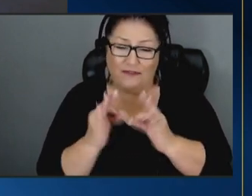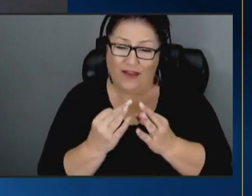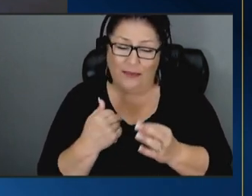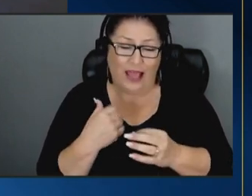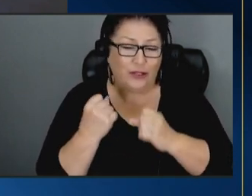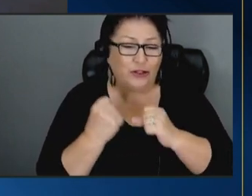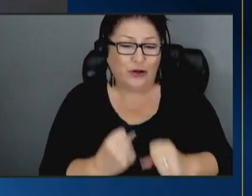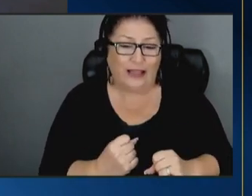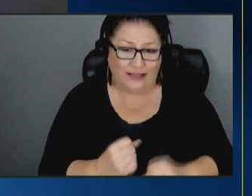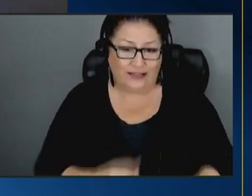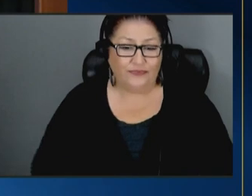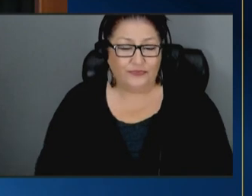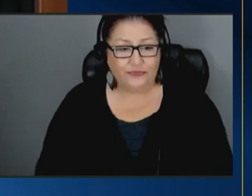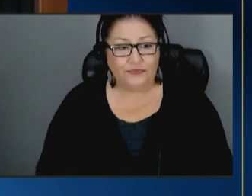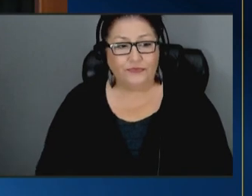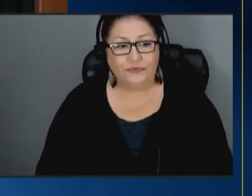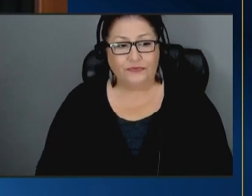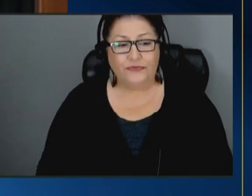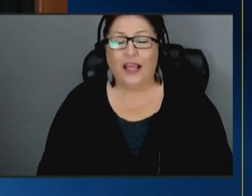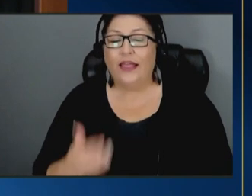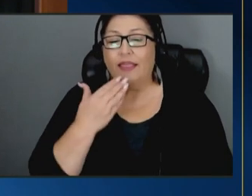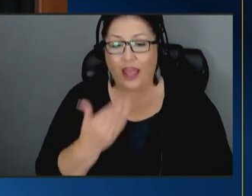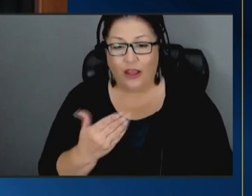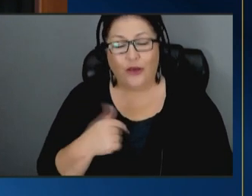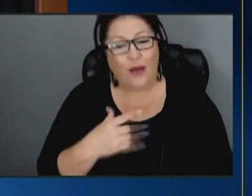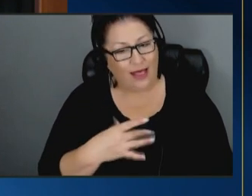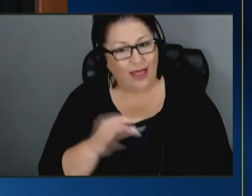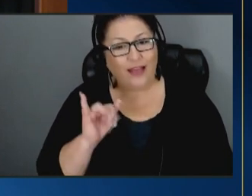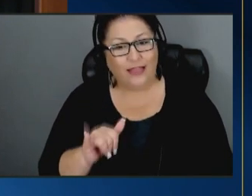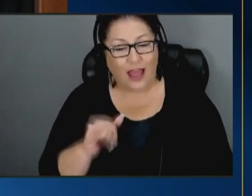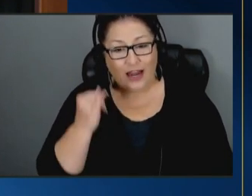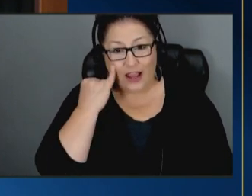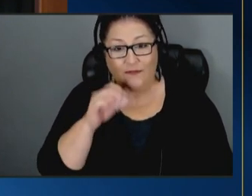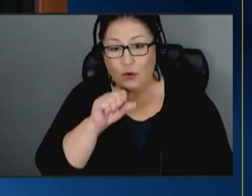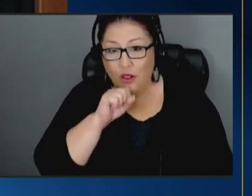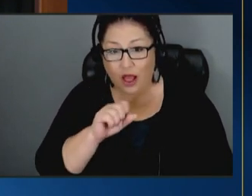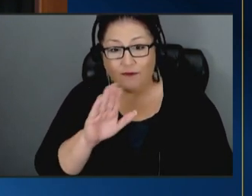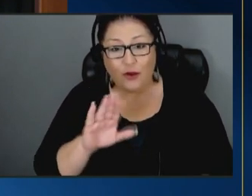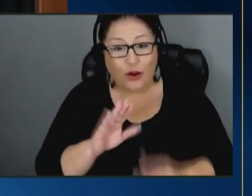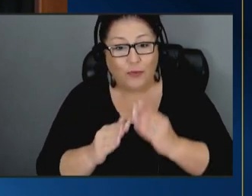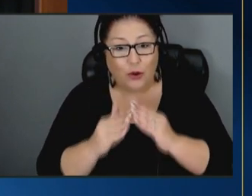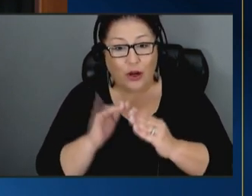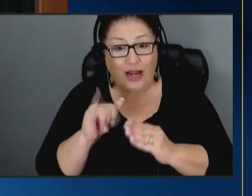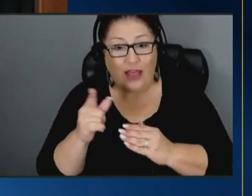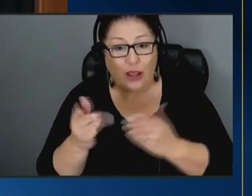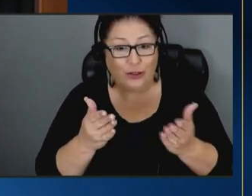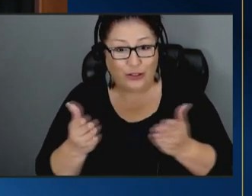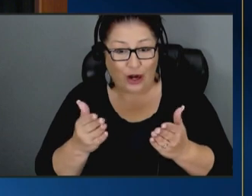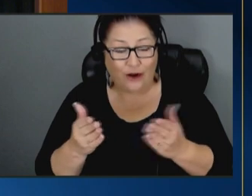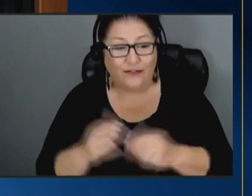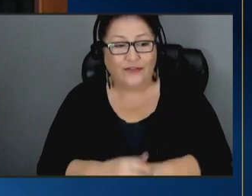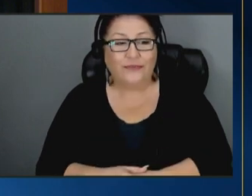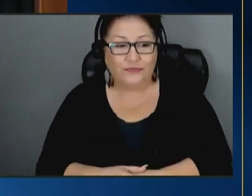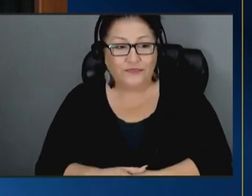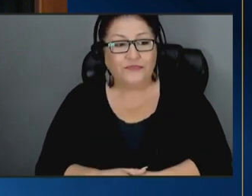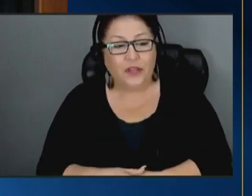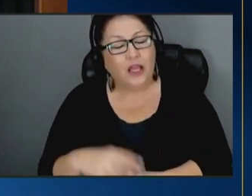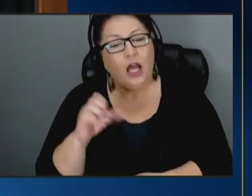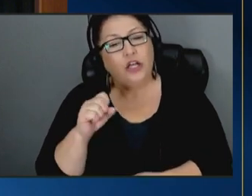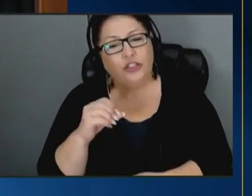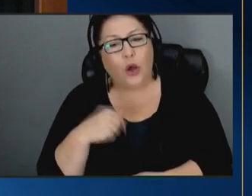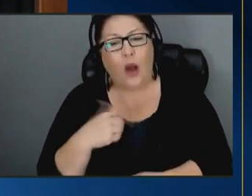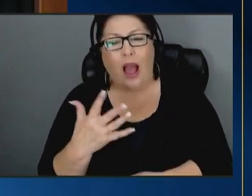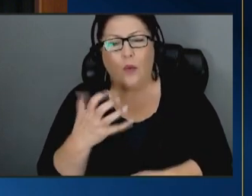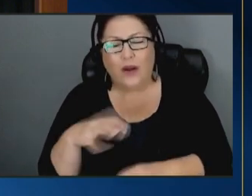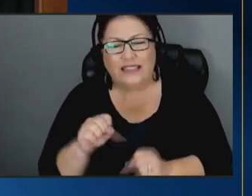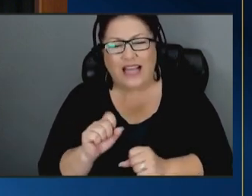thank you i like that if you love the community you're serving um so i i want to take